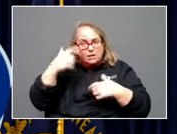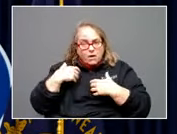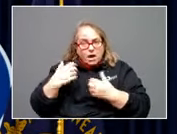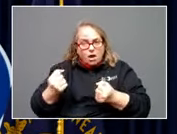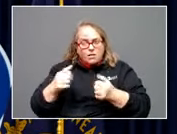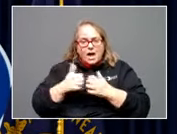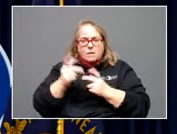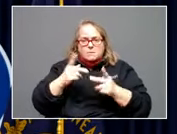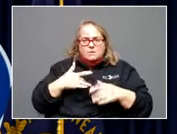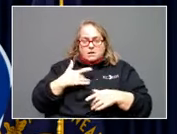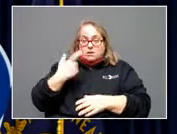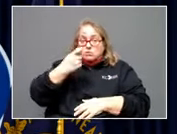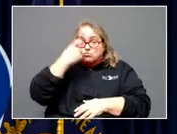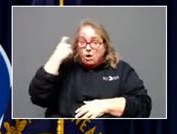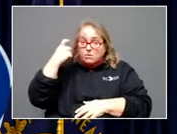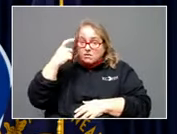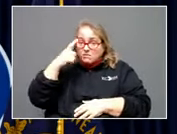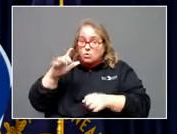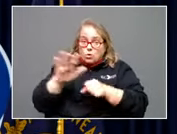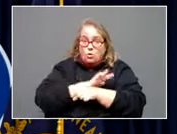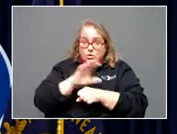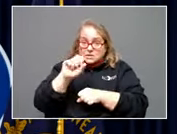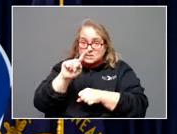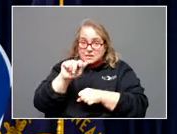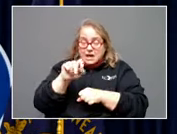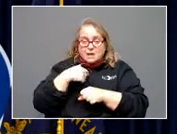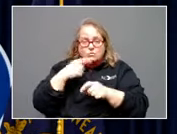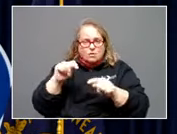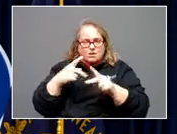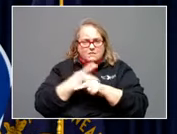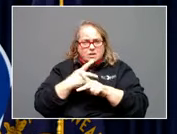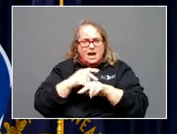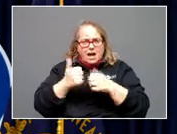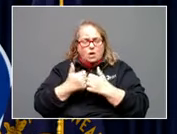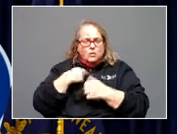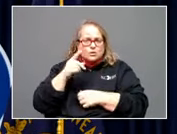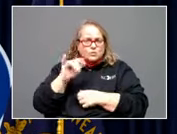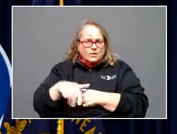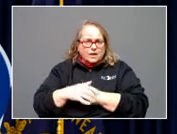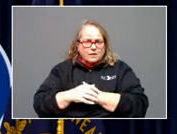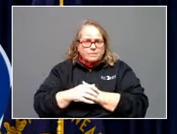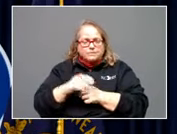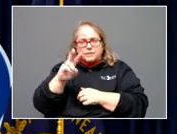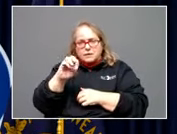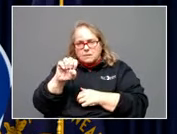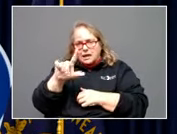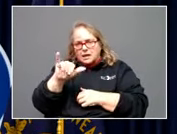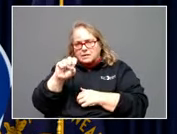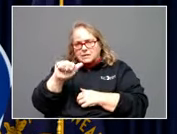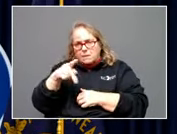and trauma for the whole state. I'm just still working on how we do that. But, Melissa Patrick, Kentucky Health News.